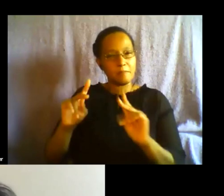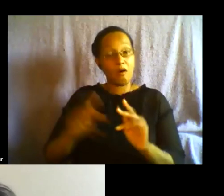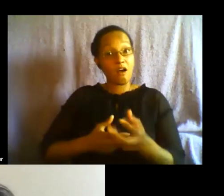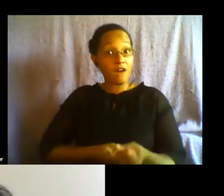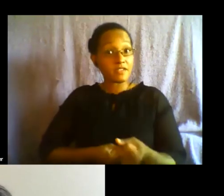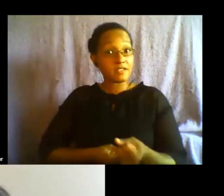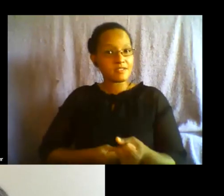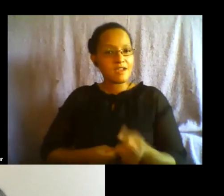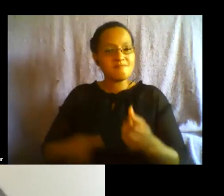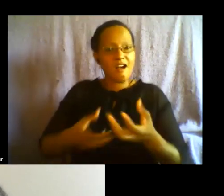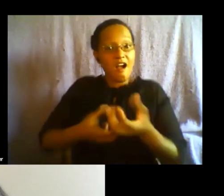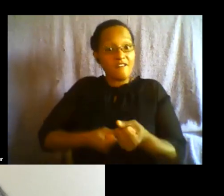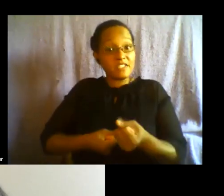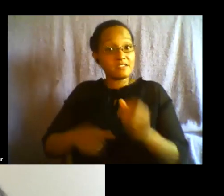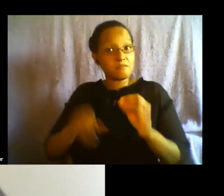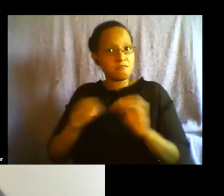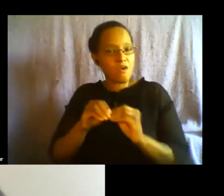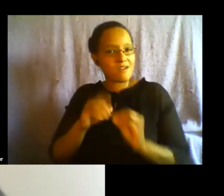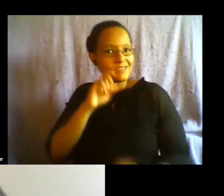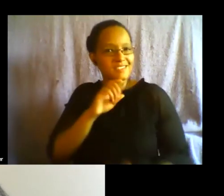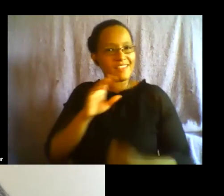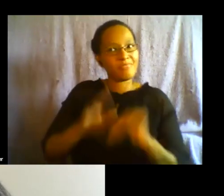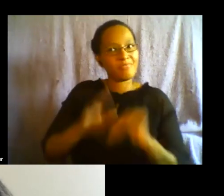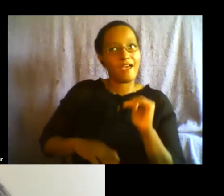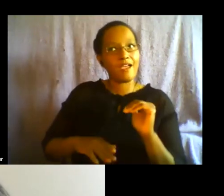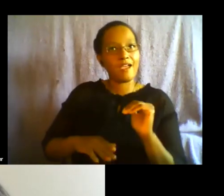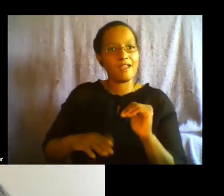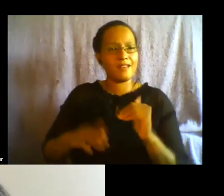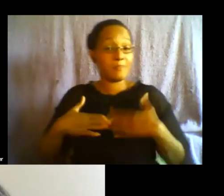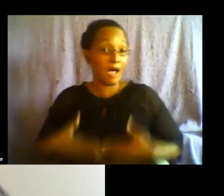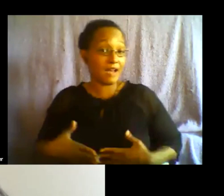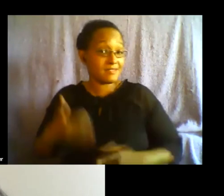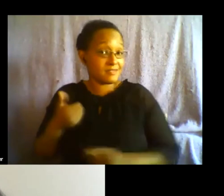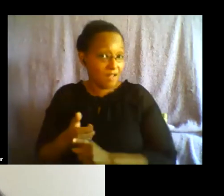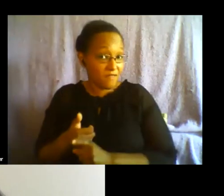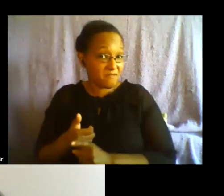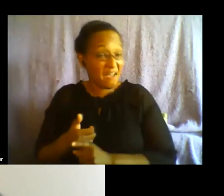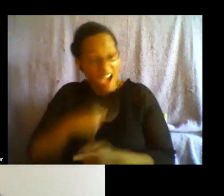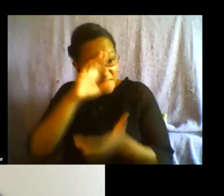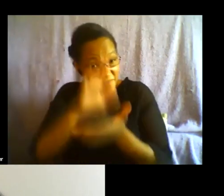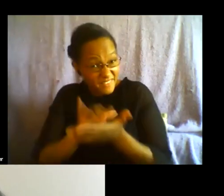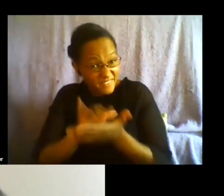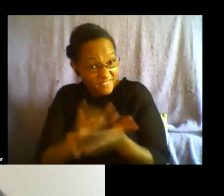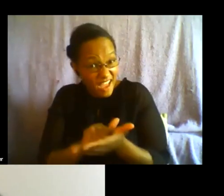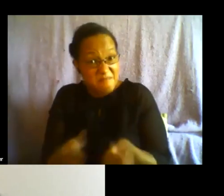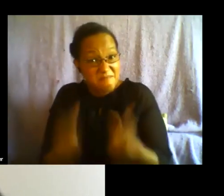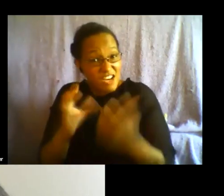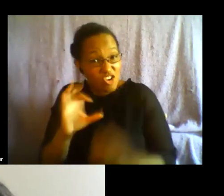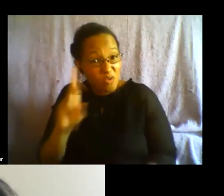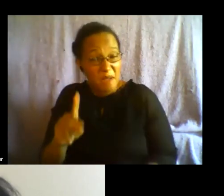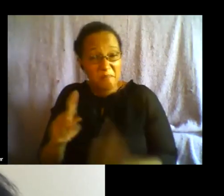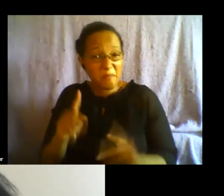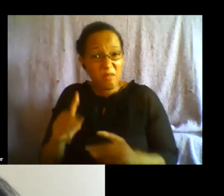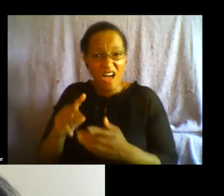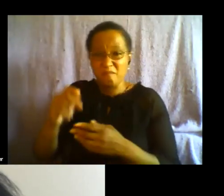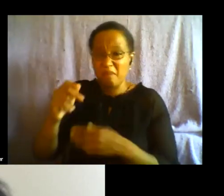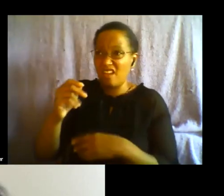truly believe that but i also think that most grips have been conditioned to believe otherwise most of us have been so